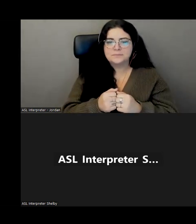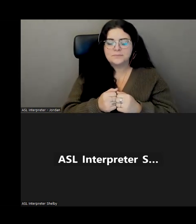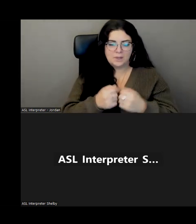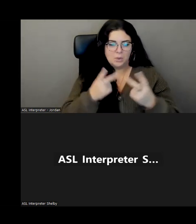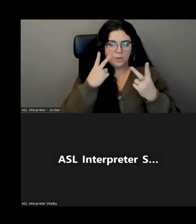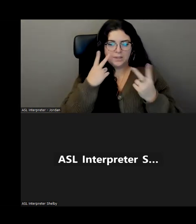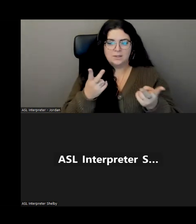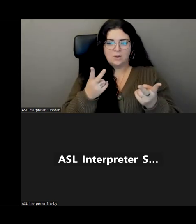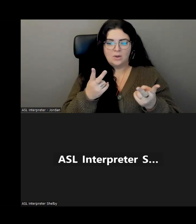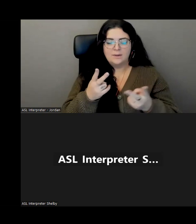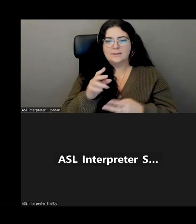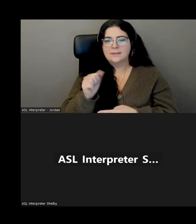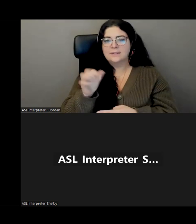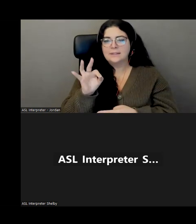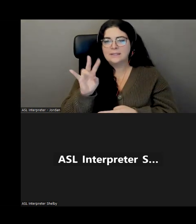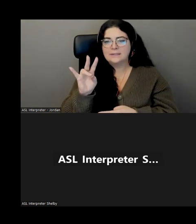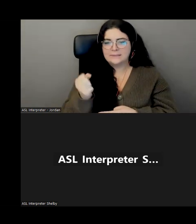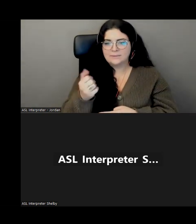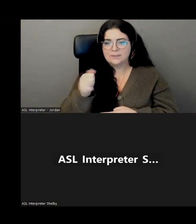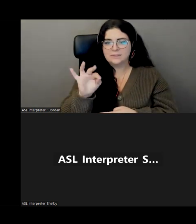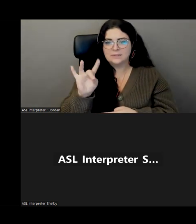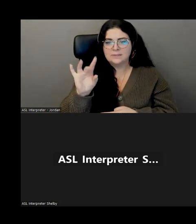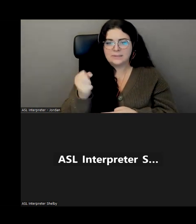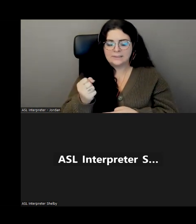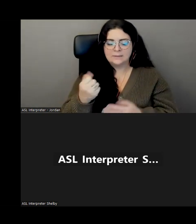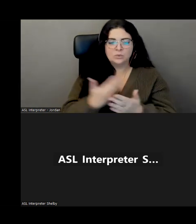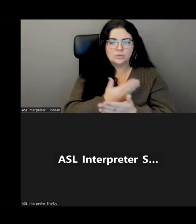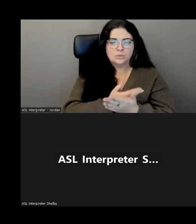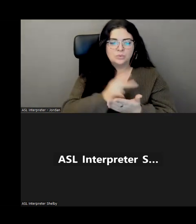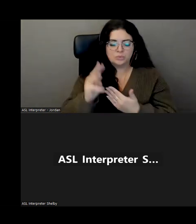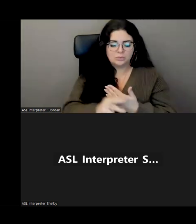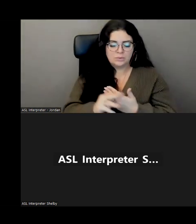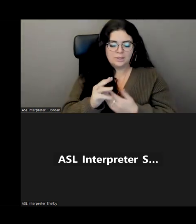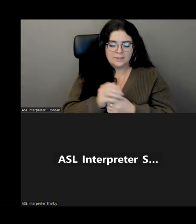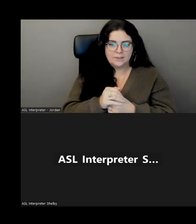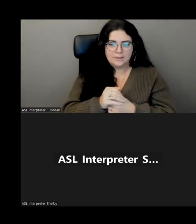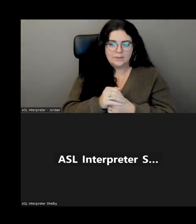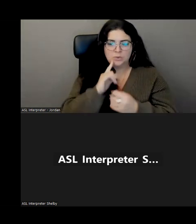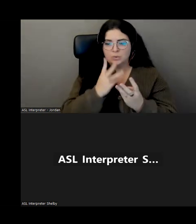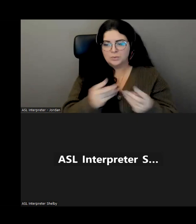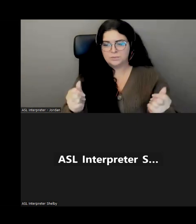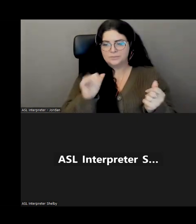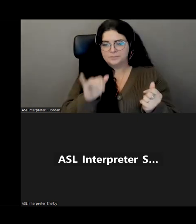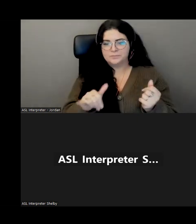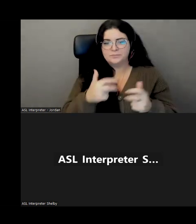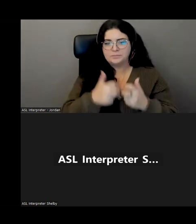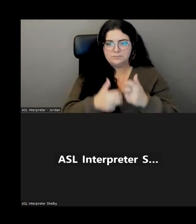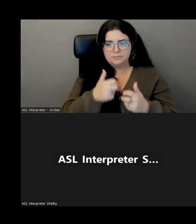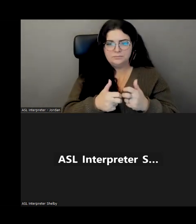than that in the 70s and 80s, and a lot of programs were designed in order to resolve that problem and